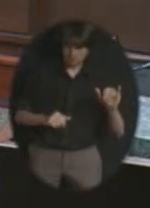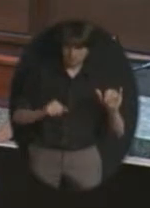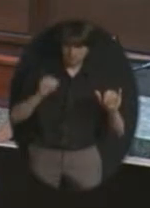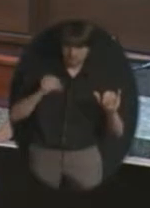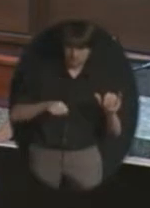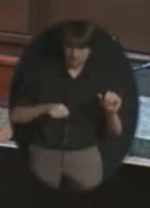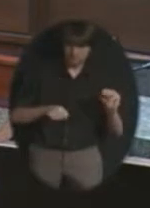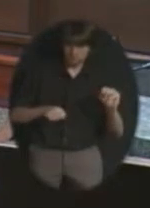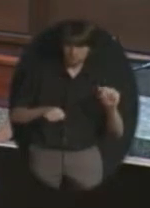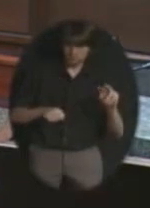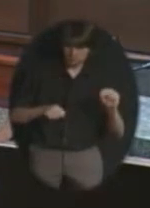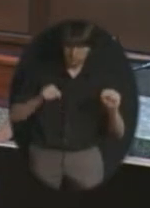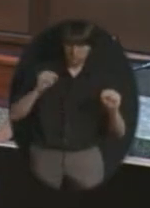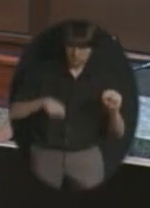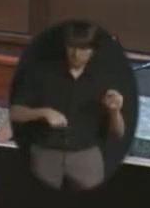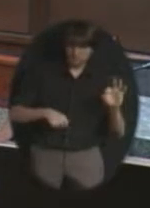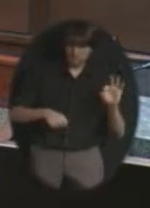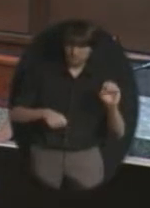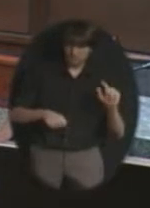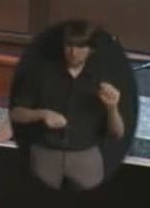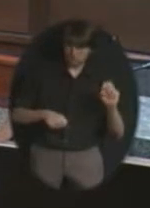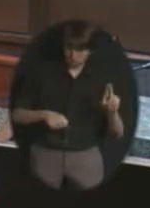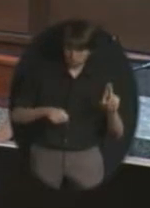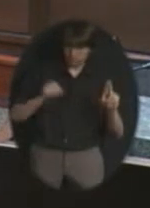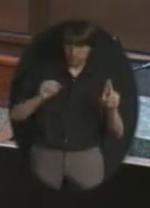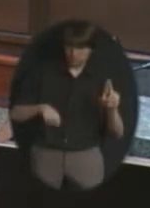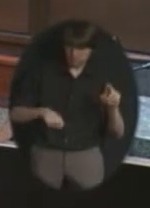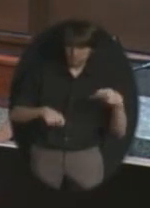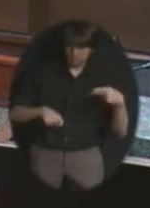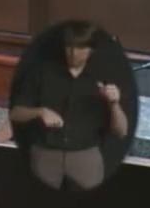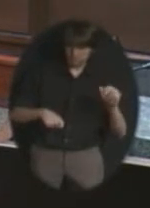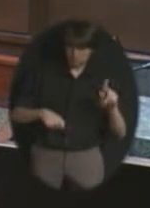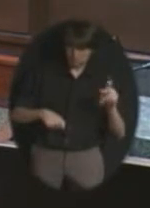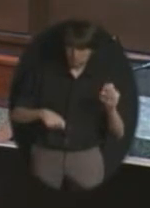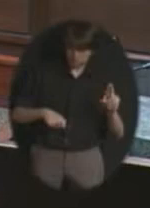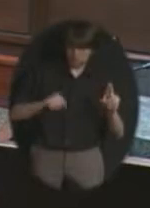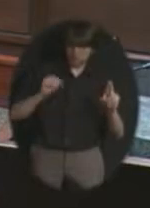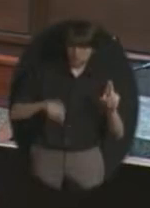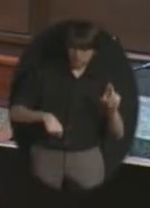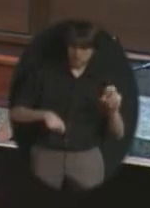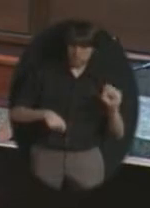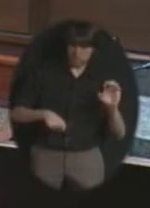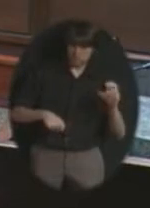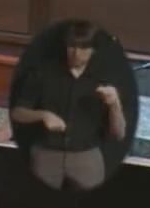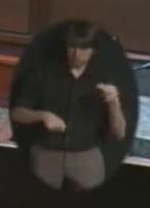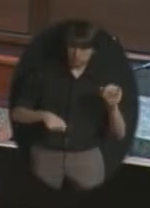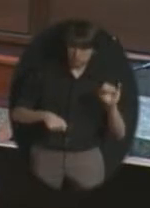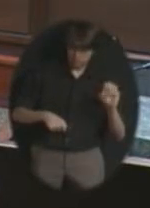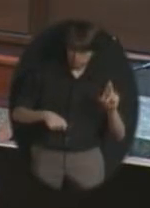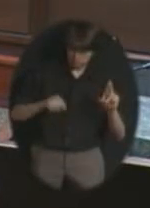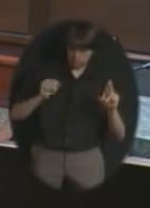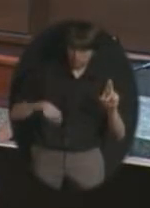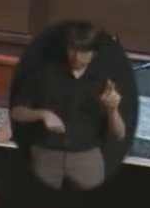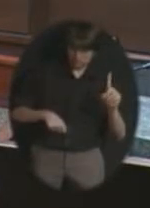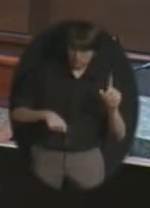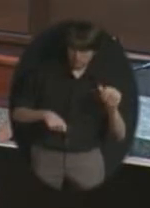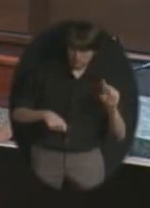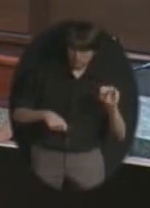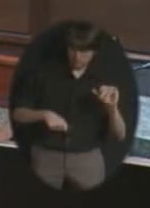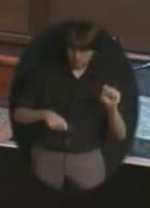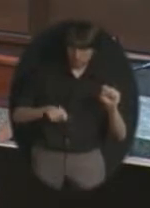yes Mrs. Felter yes Mr. Parker yes Mr. Scheer yes Dr. Daniels yes Mr. Poland yes